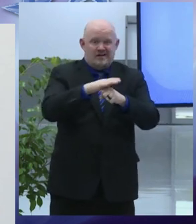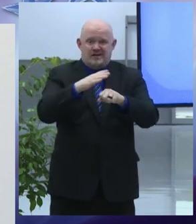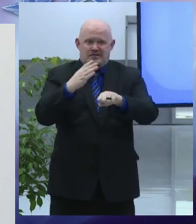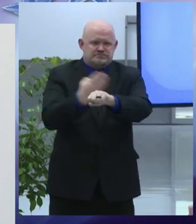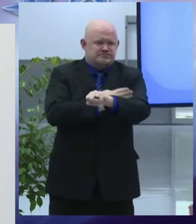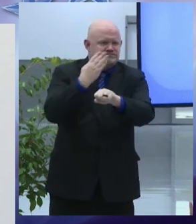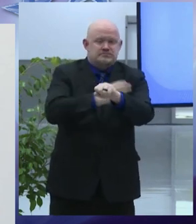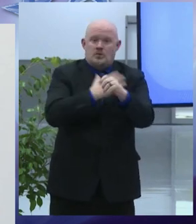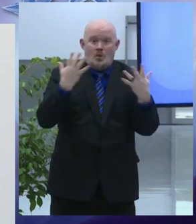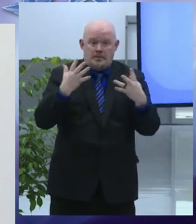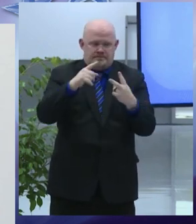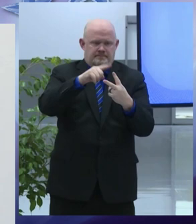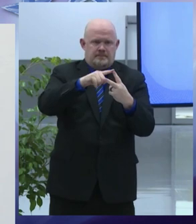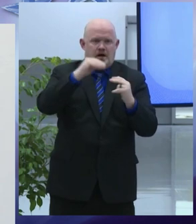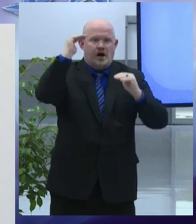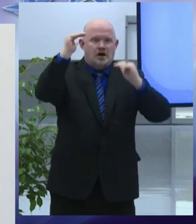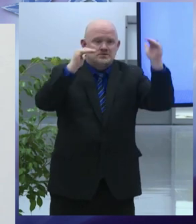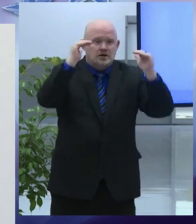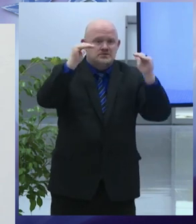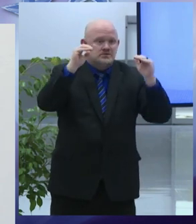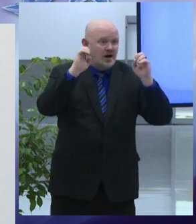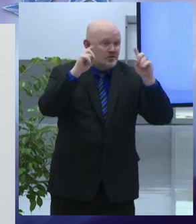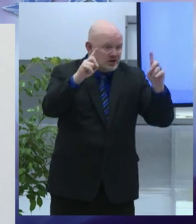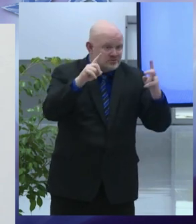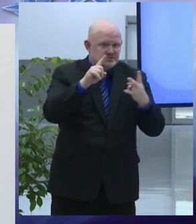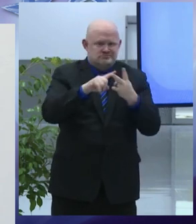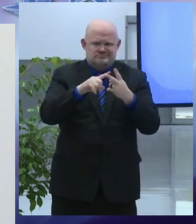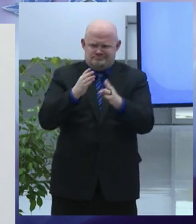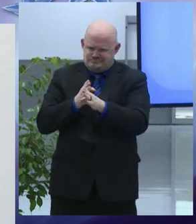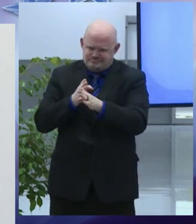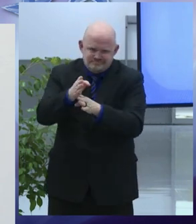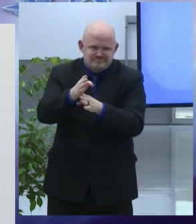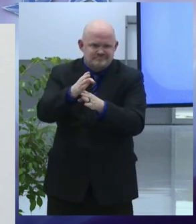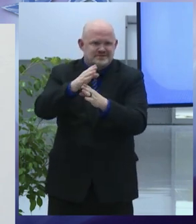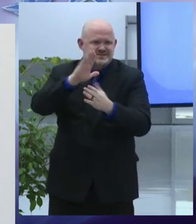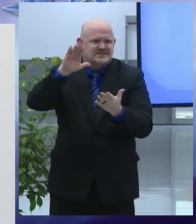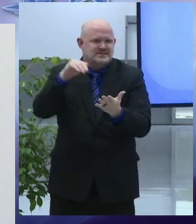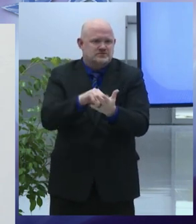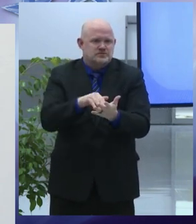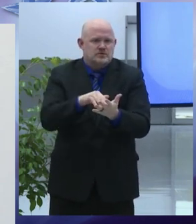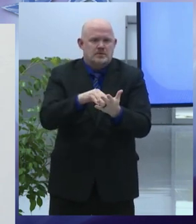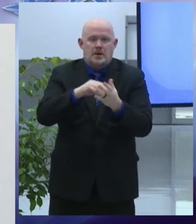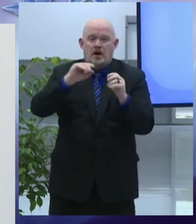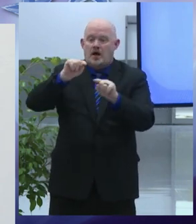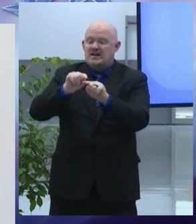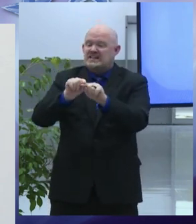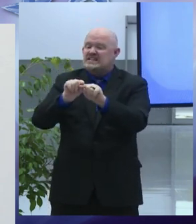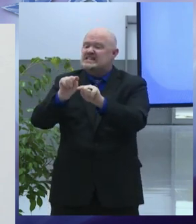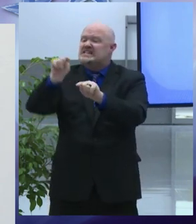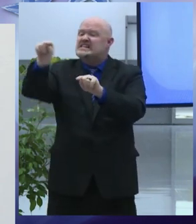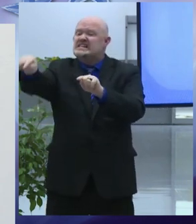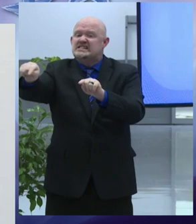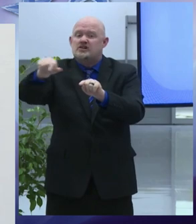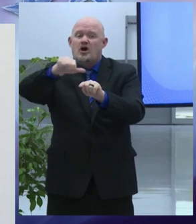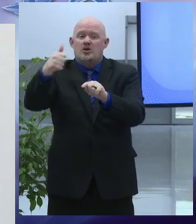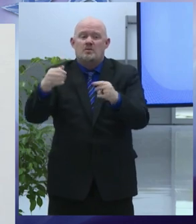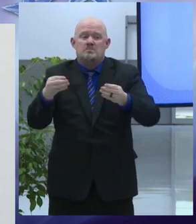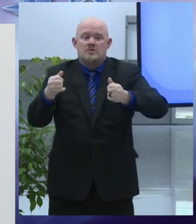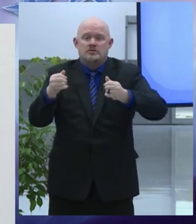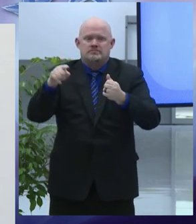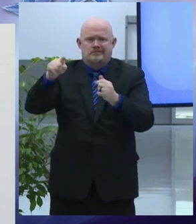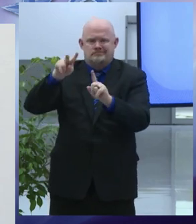center EOC will also transform a vacant property adjacent to its campus to create a new applied trade and technology